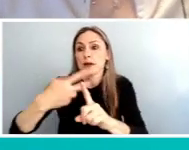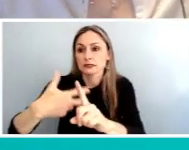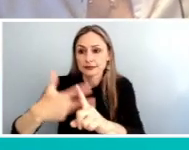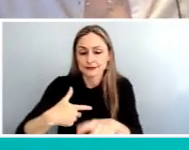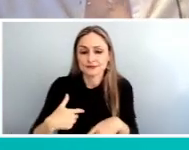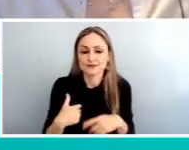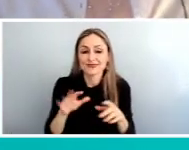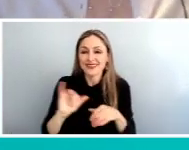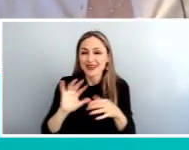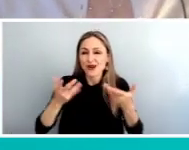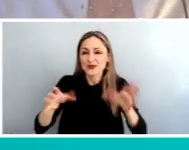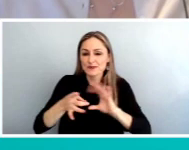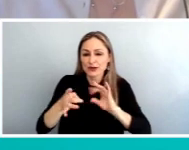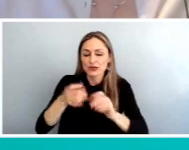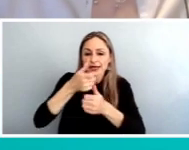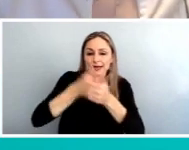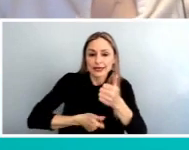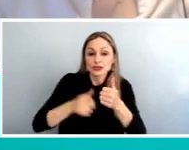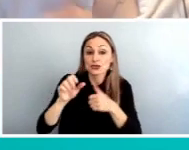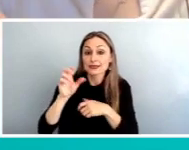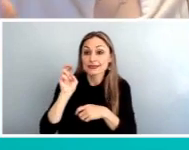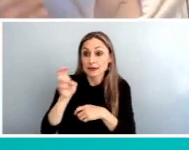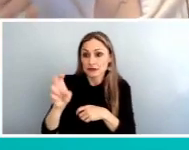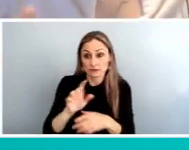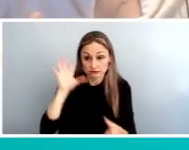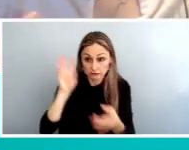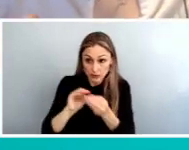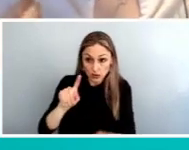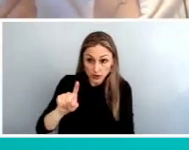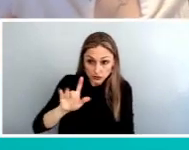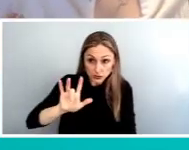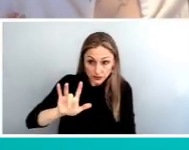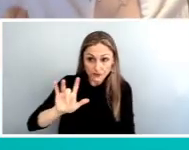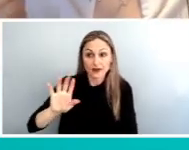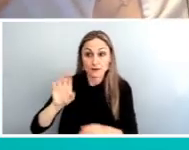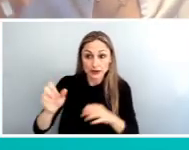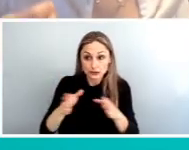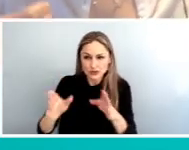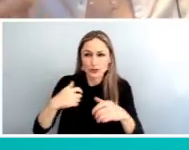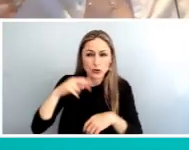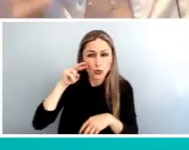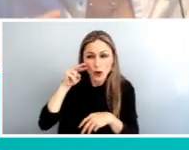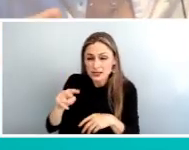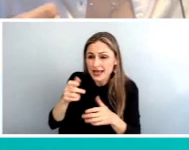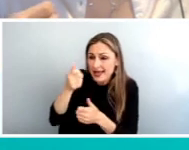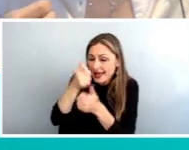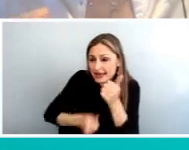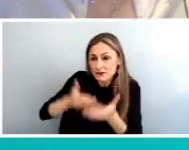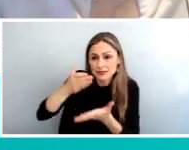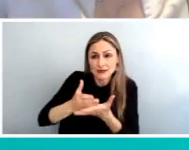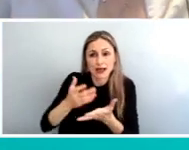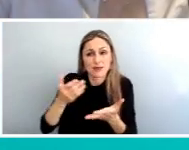mentioned at each of SEPTA's 125 bus routes and we look at every stop every trip and we're really looking at what's working well what's not